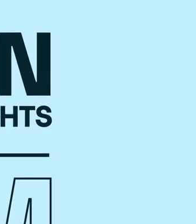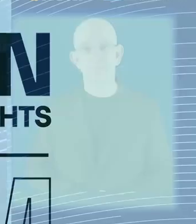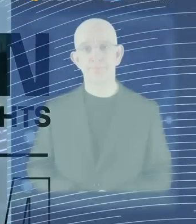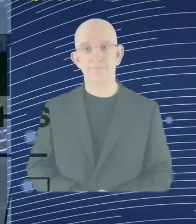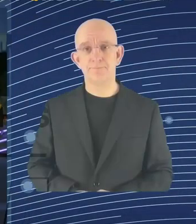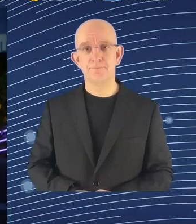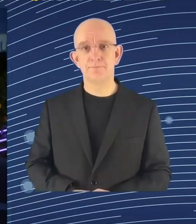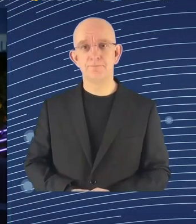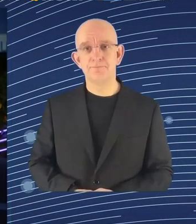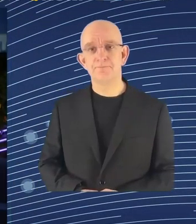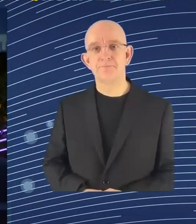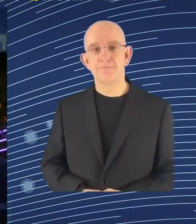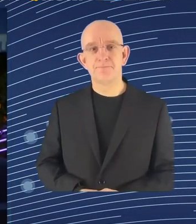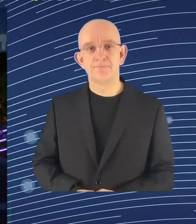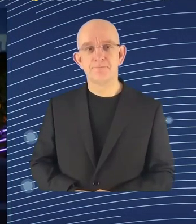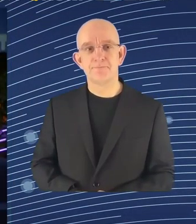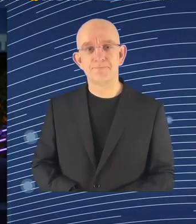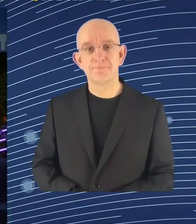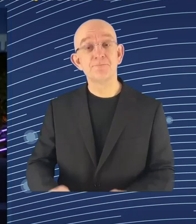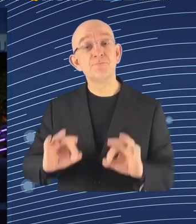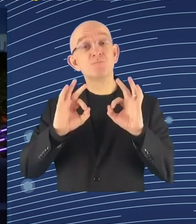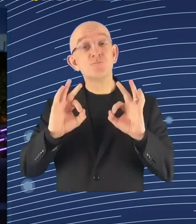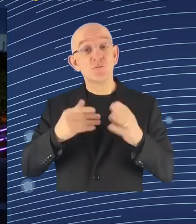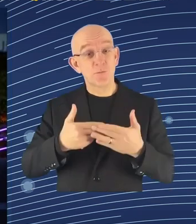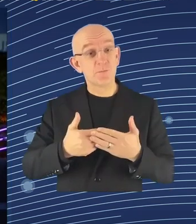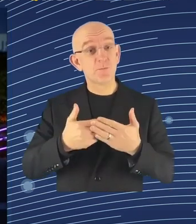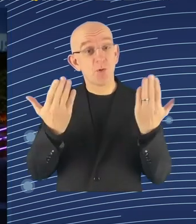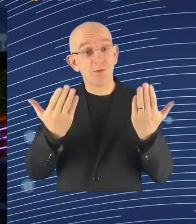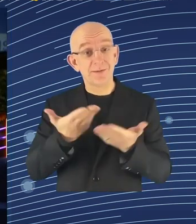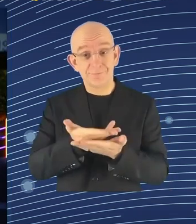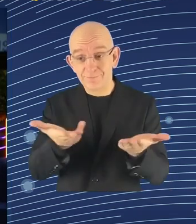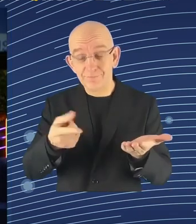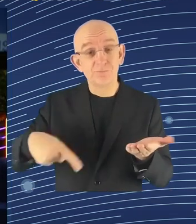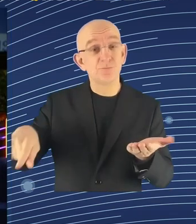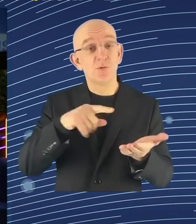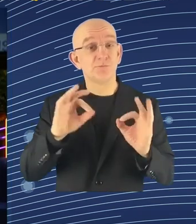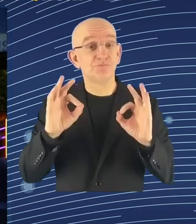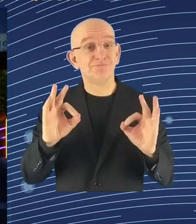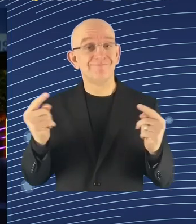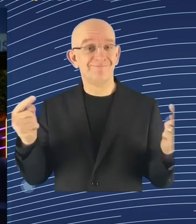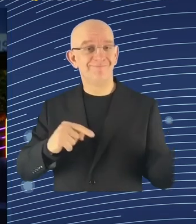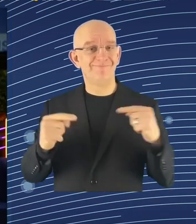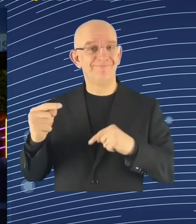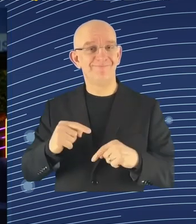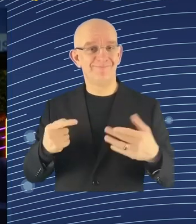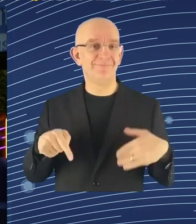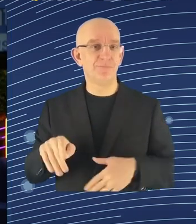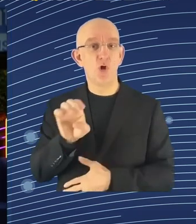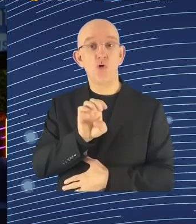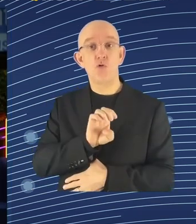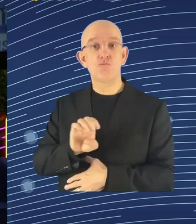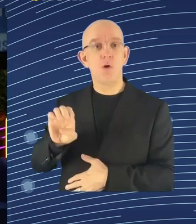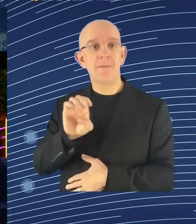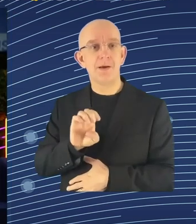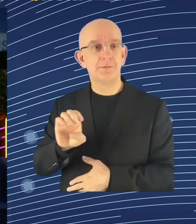Good afternoon, everybody, and welcome to the European Employment and Social Rights Forum that is taking place here on the 16th and the